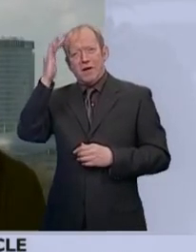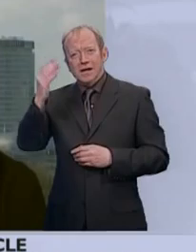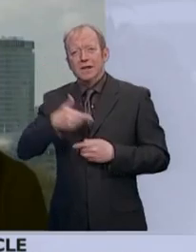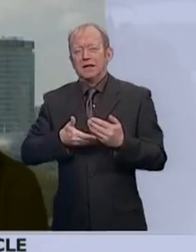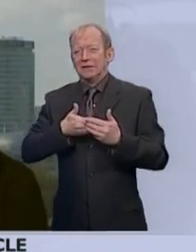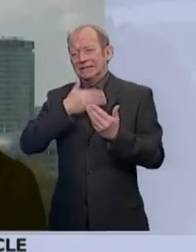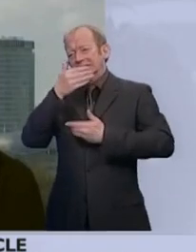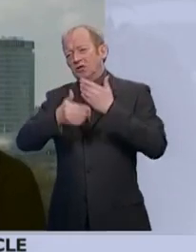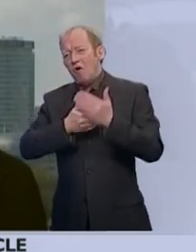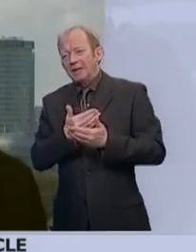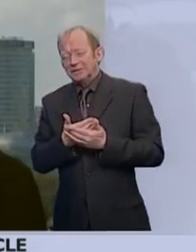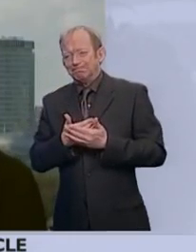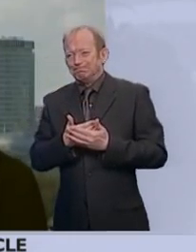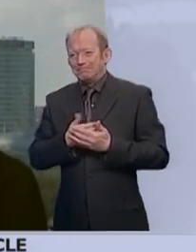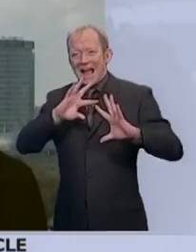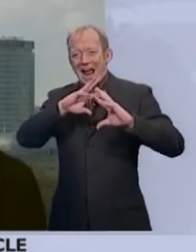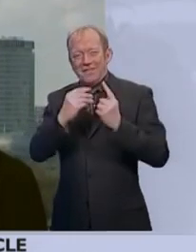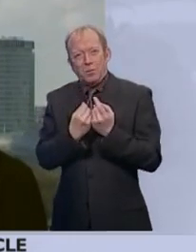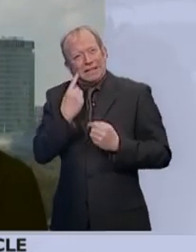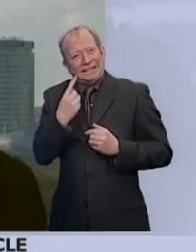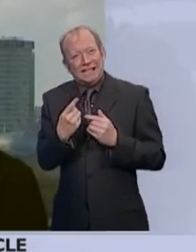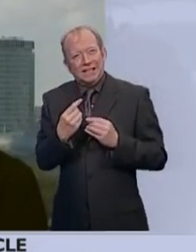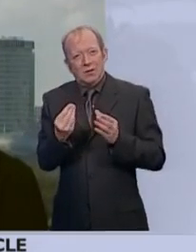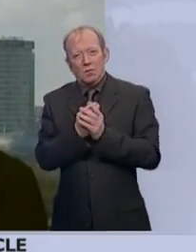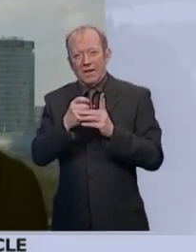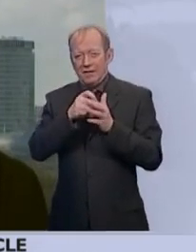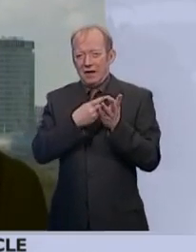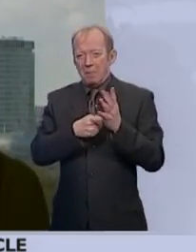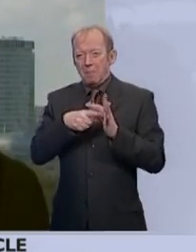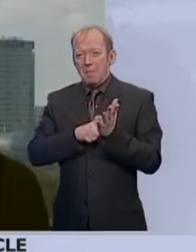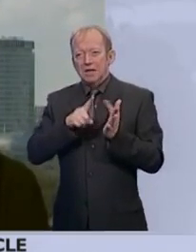more or less everything that we see in our particle physics experiments.